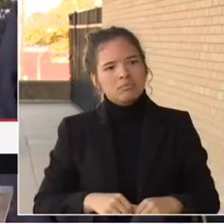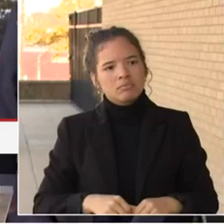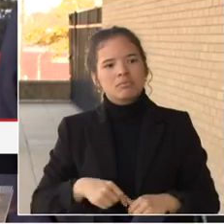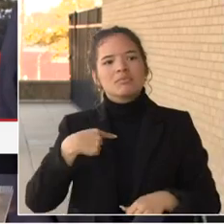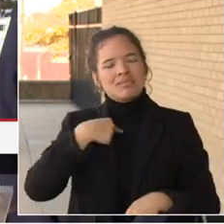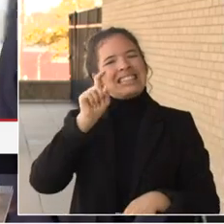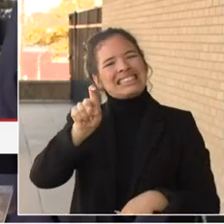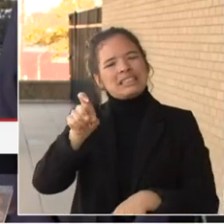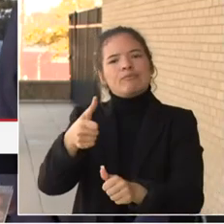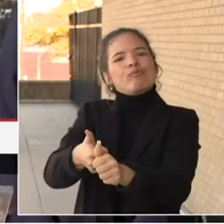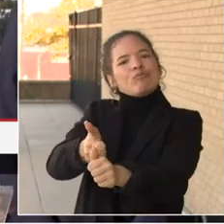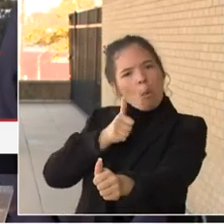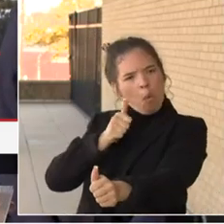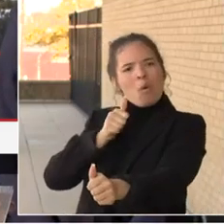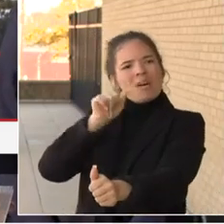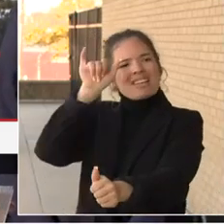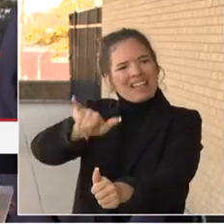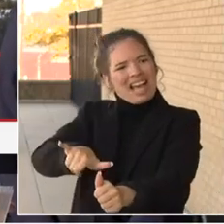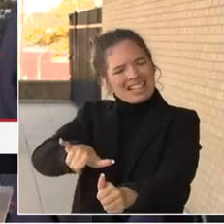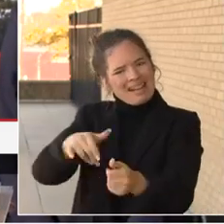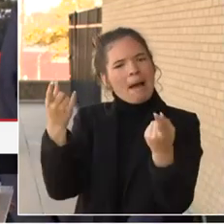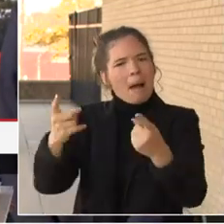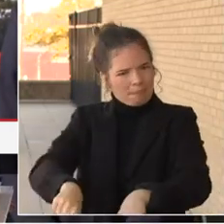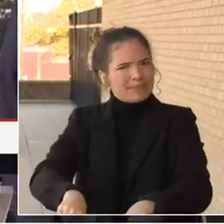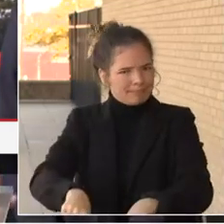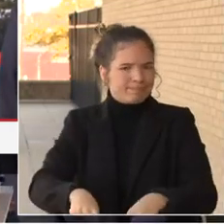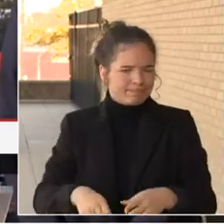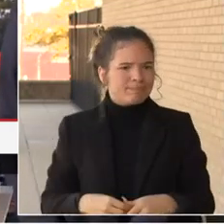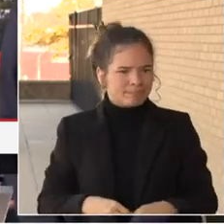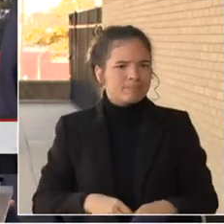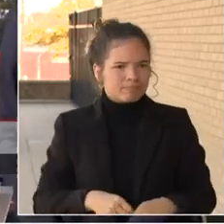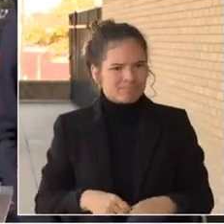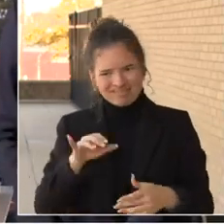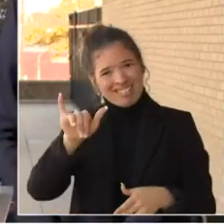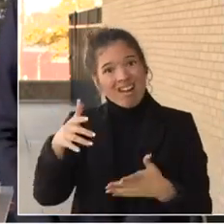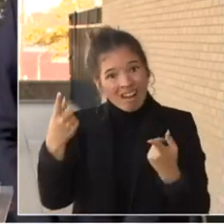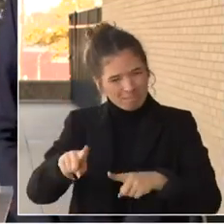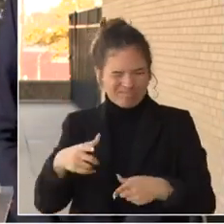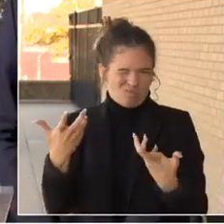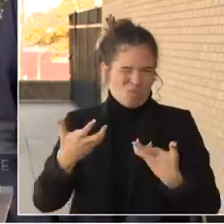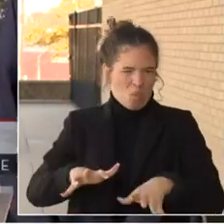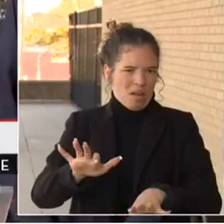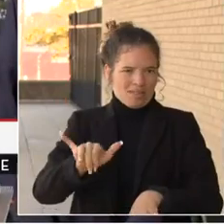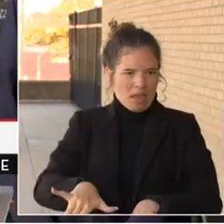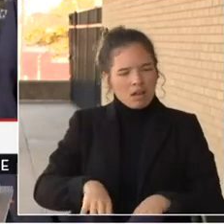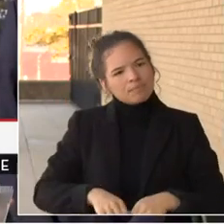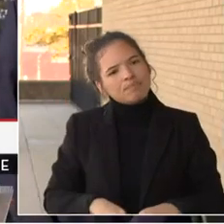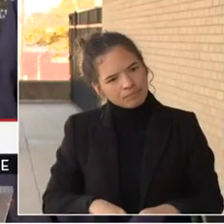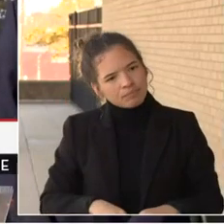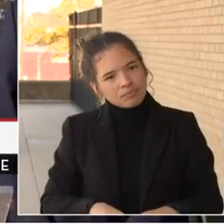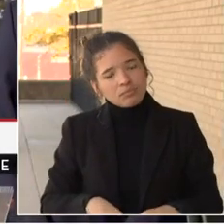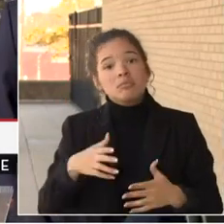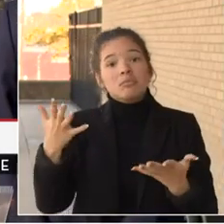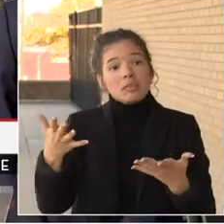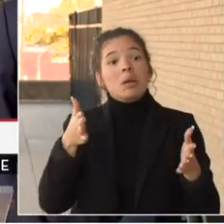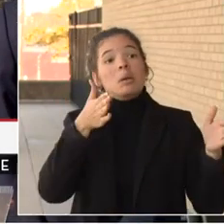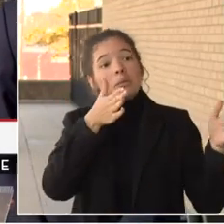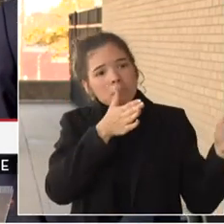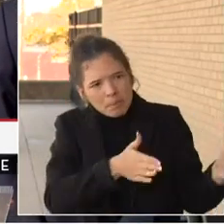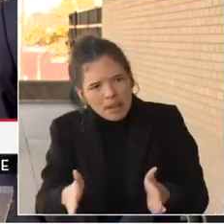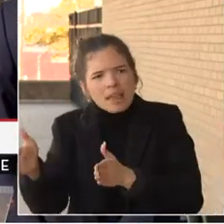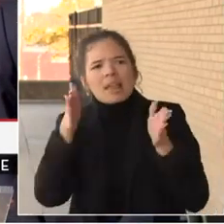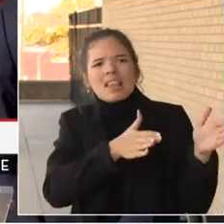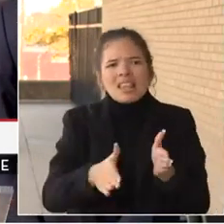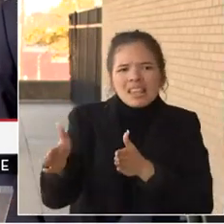happening in the first place. You've heard me say it before, have a plan ahead of time. Plans aren't just for big events or things